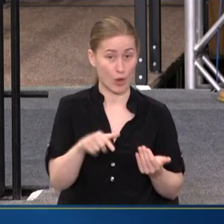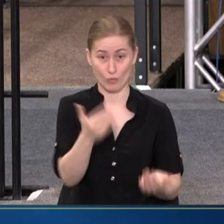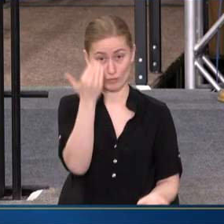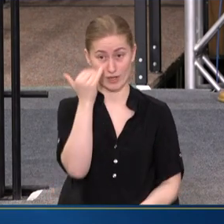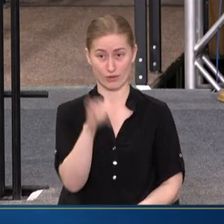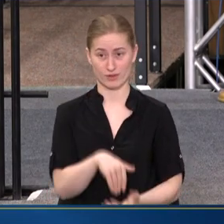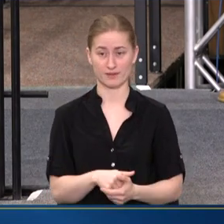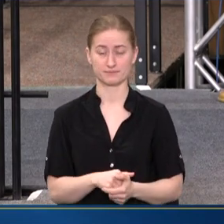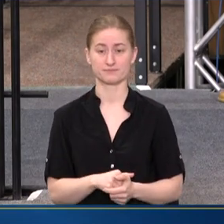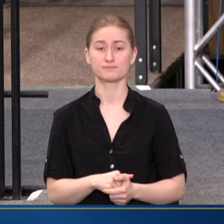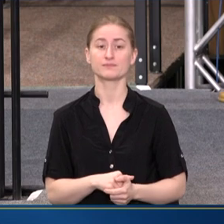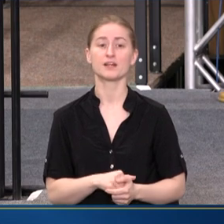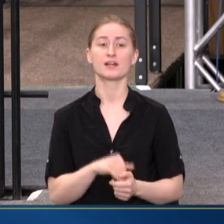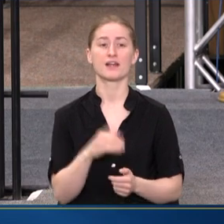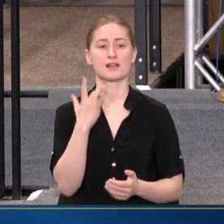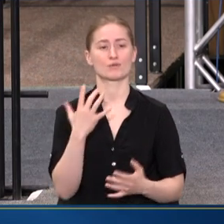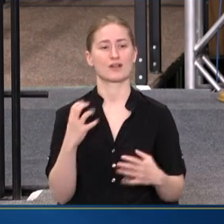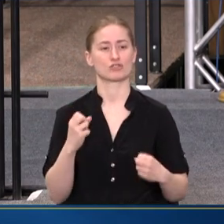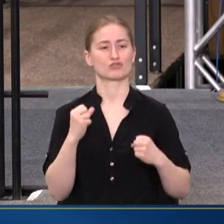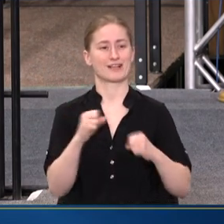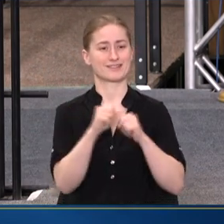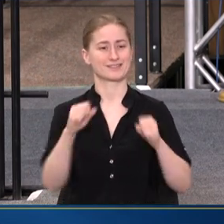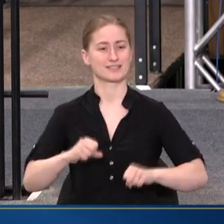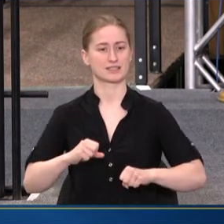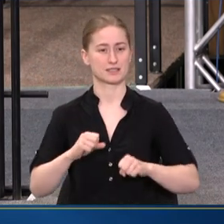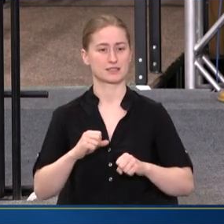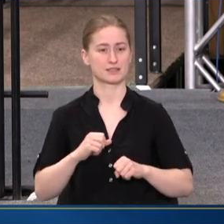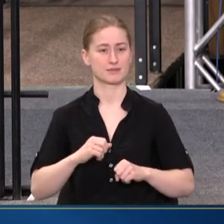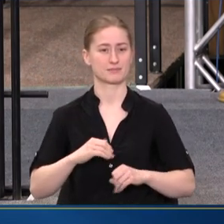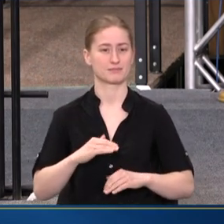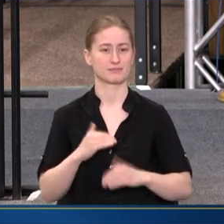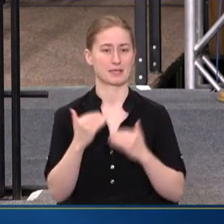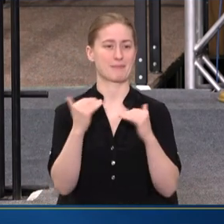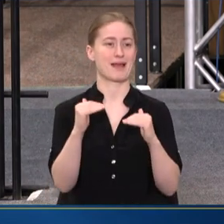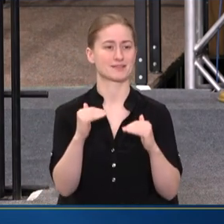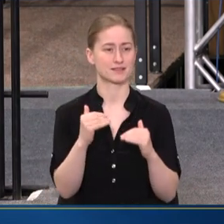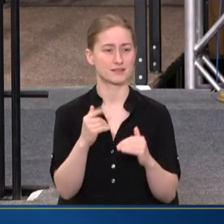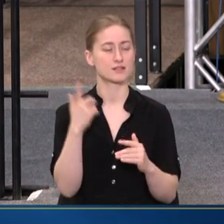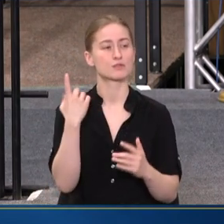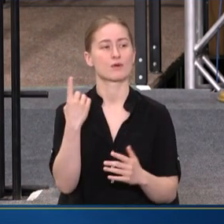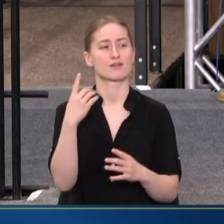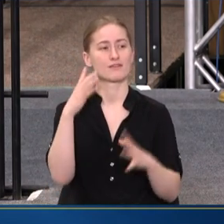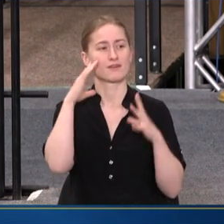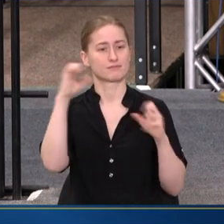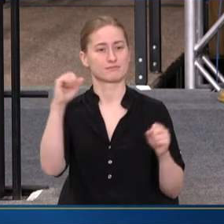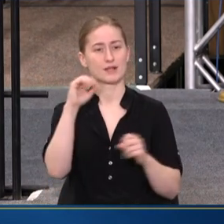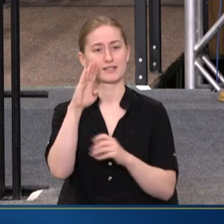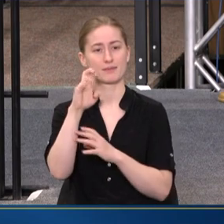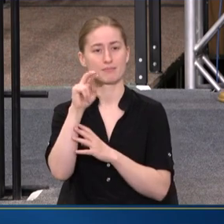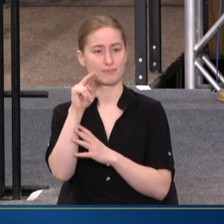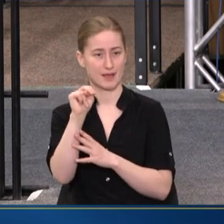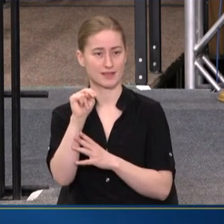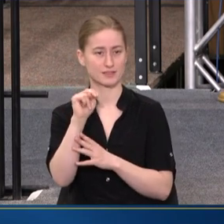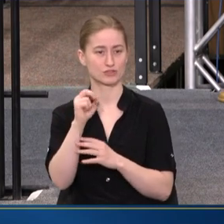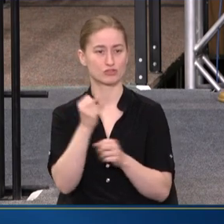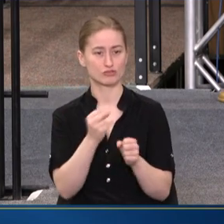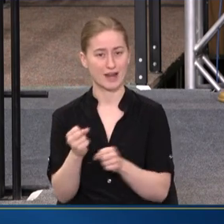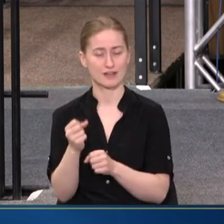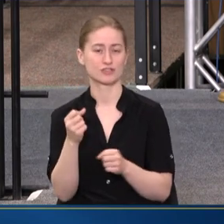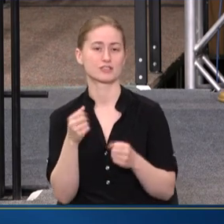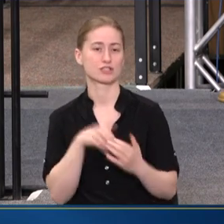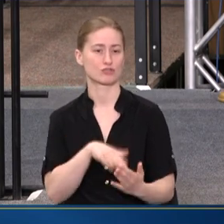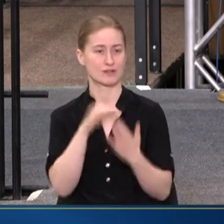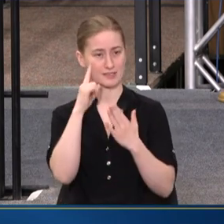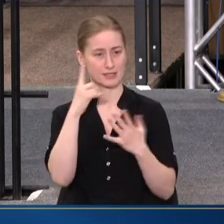THAT. AND THAT'S WHY STRENGTHENING SYSTEM CAPACITY IS ONE OF PRESIDENT BIDEN'S STRATEGIES IN ADDRESSING OUR MENTAL